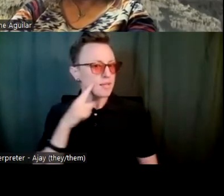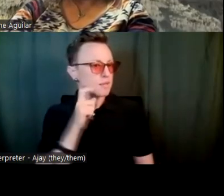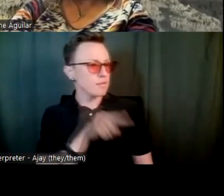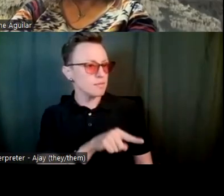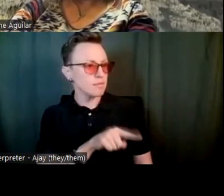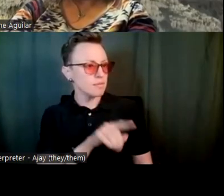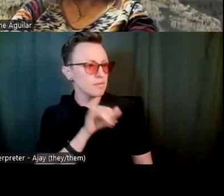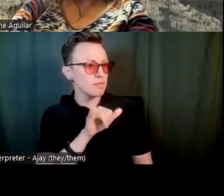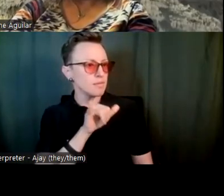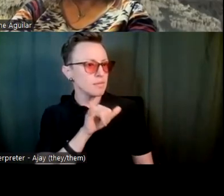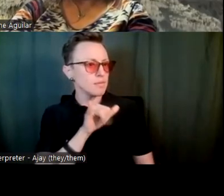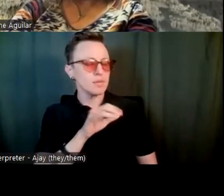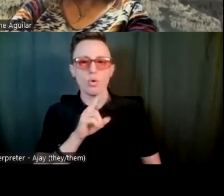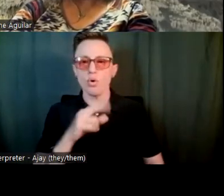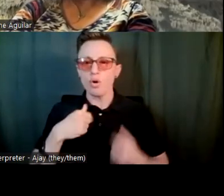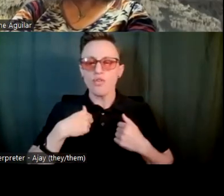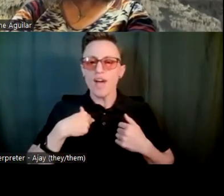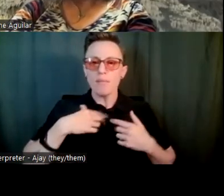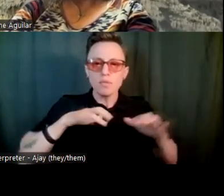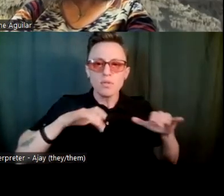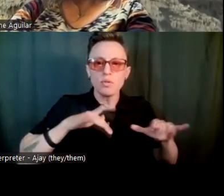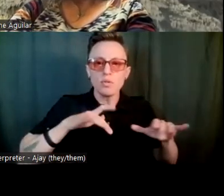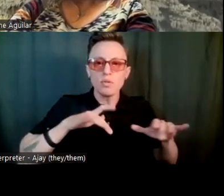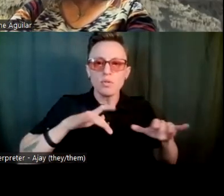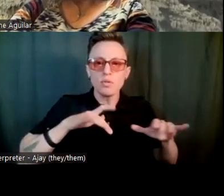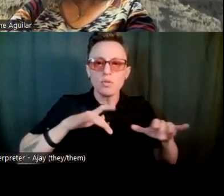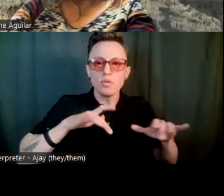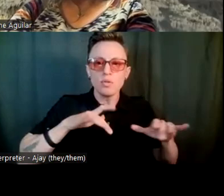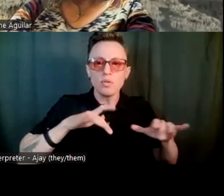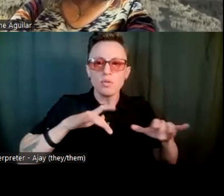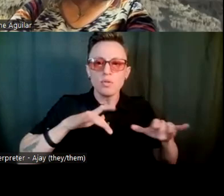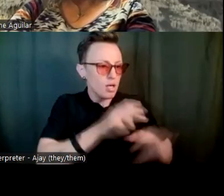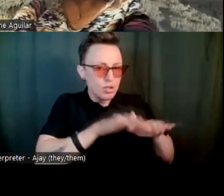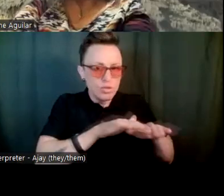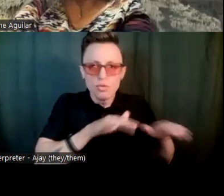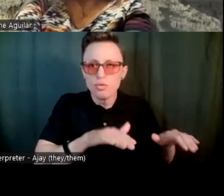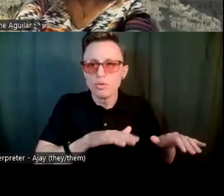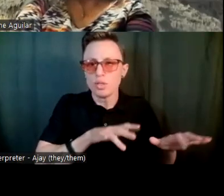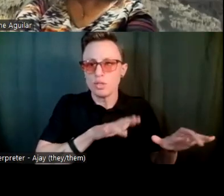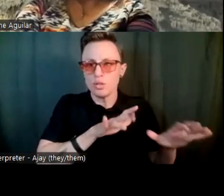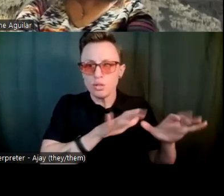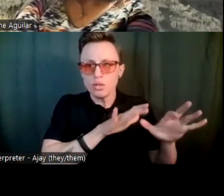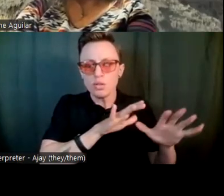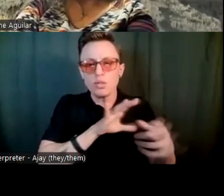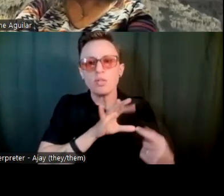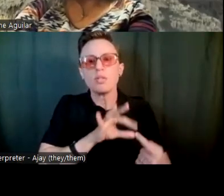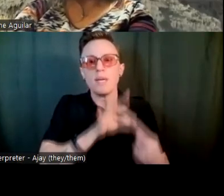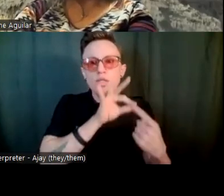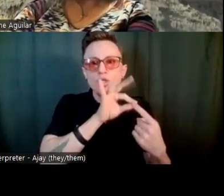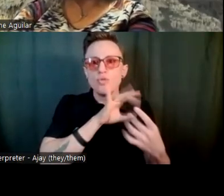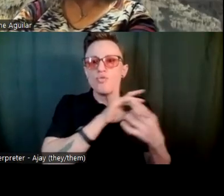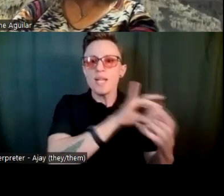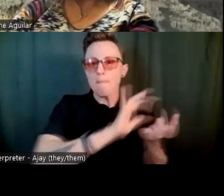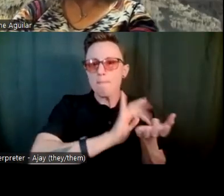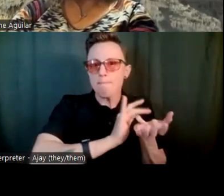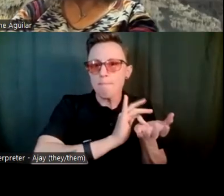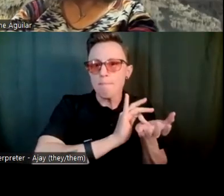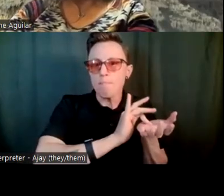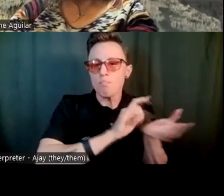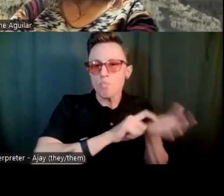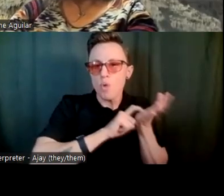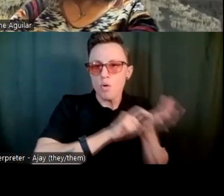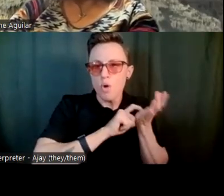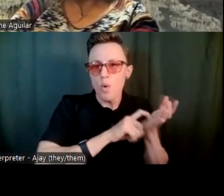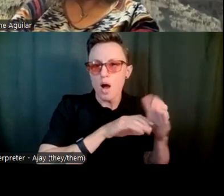the care of the kids, especially with, um, the medical side of, um,